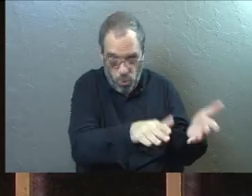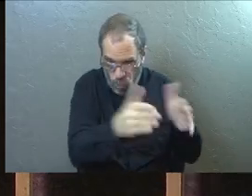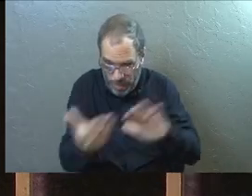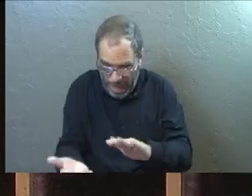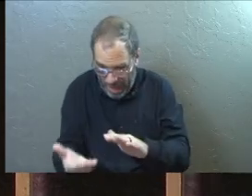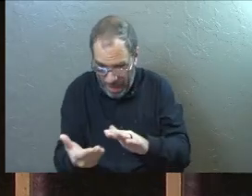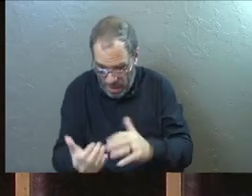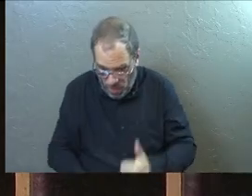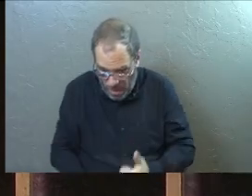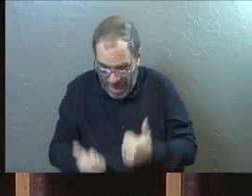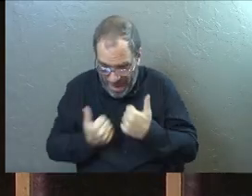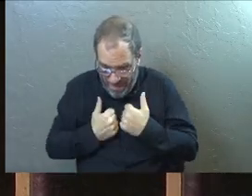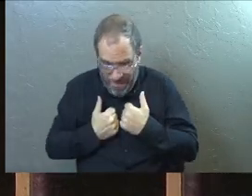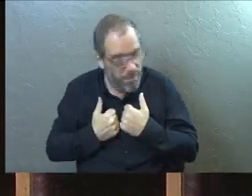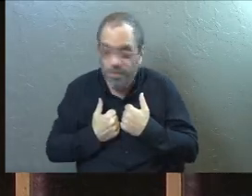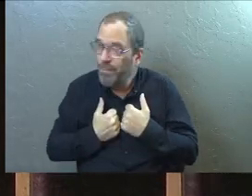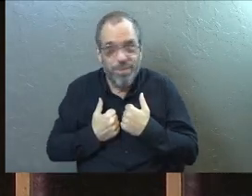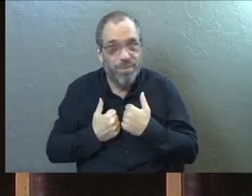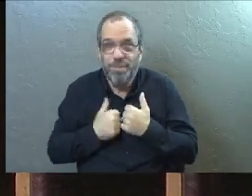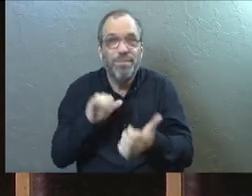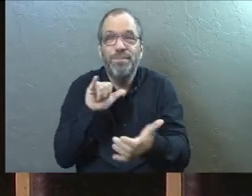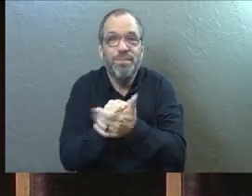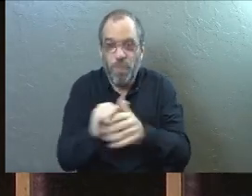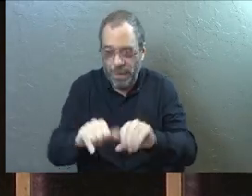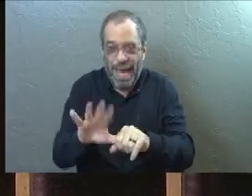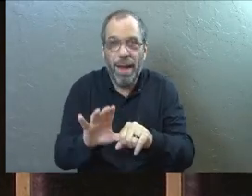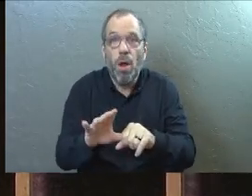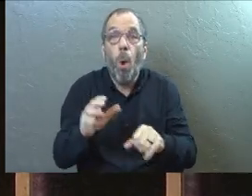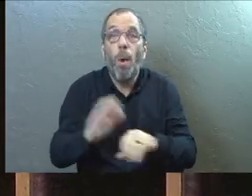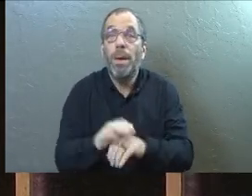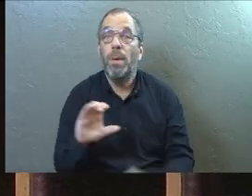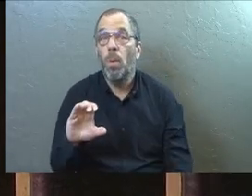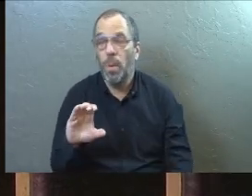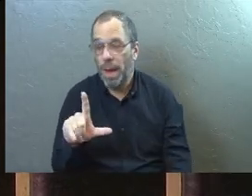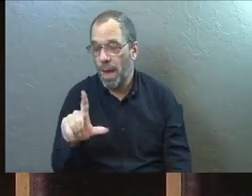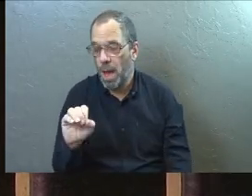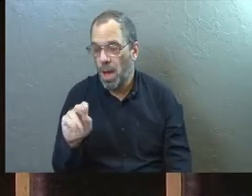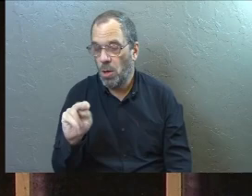dead to life. Maybe even we clone